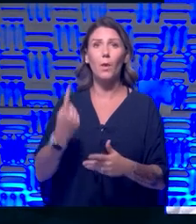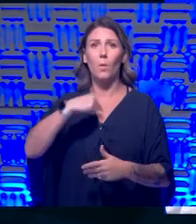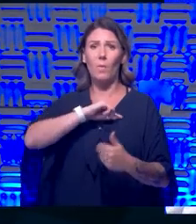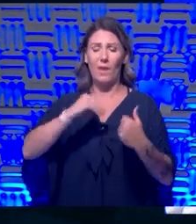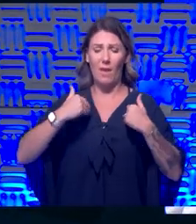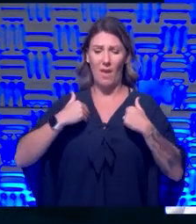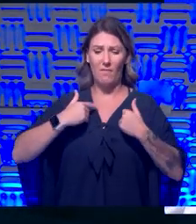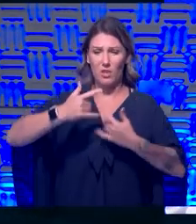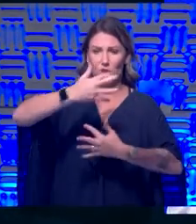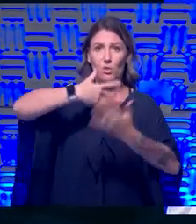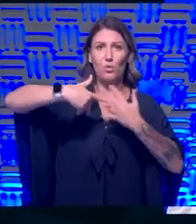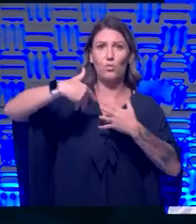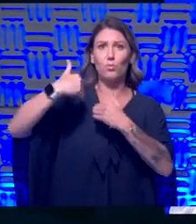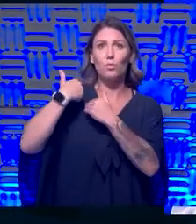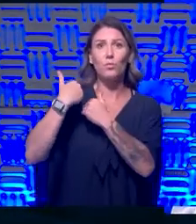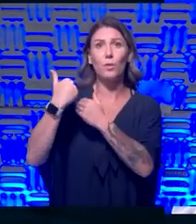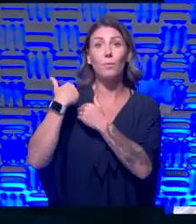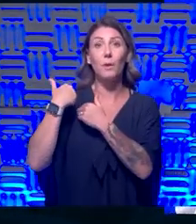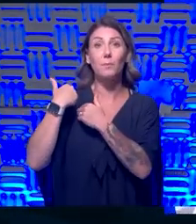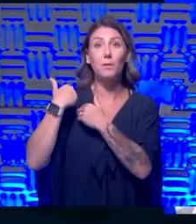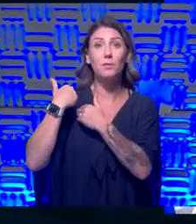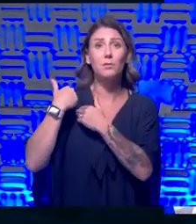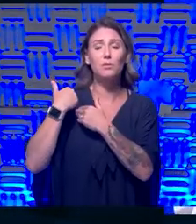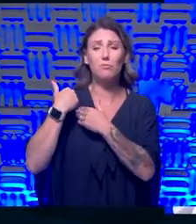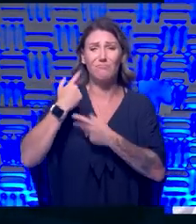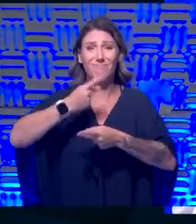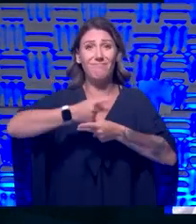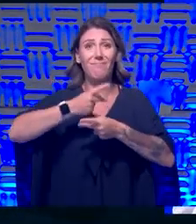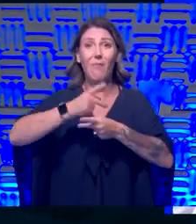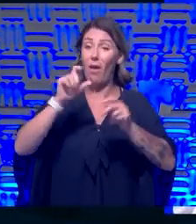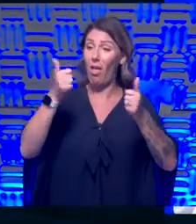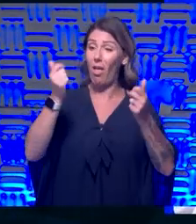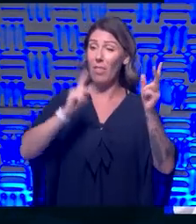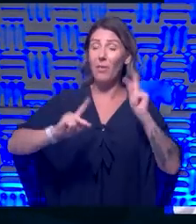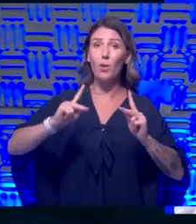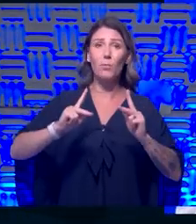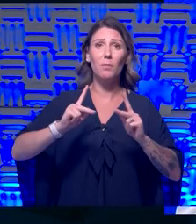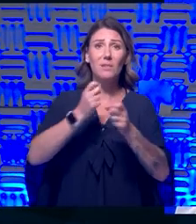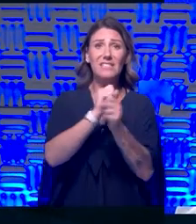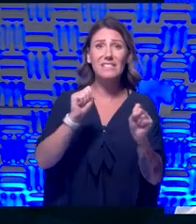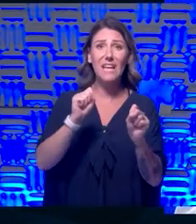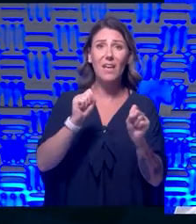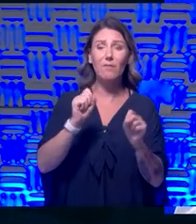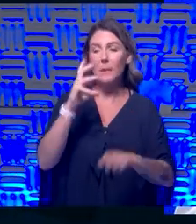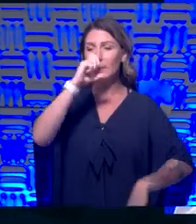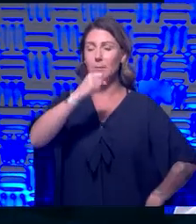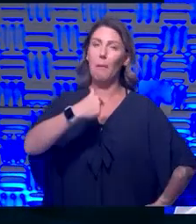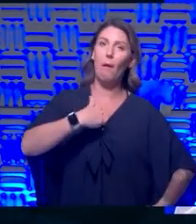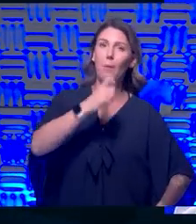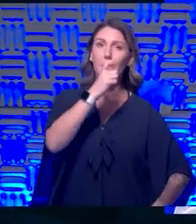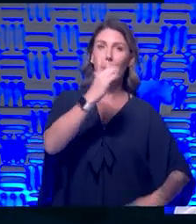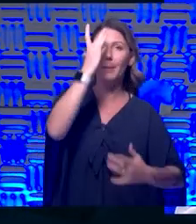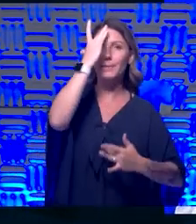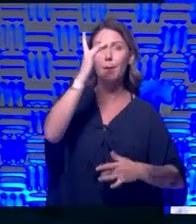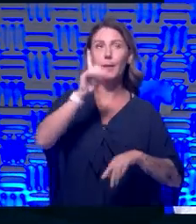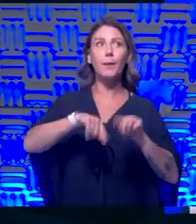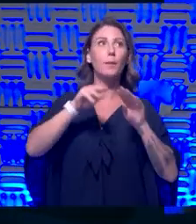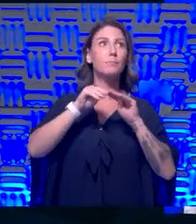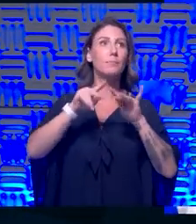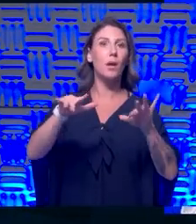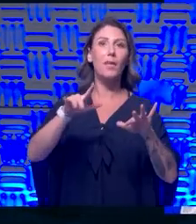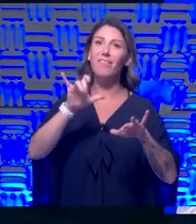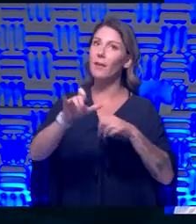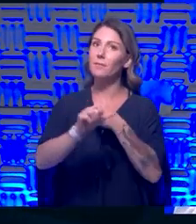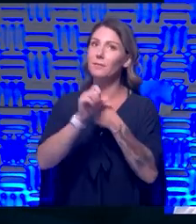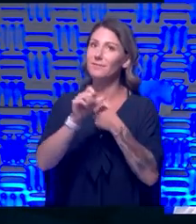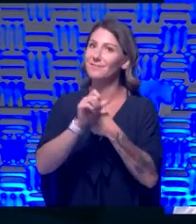to keep each other safe and the assumption that you're not sick and that you're not going to spread it to someone is a dangerous assumption,